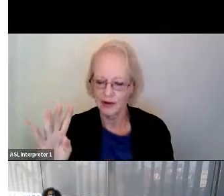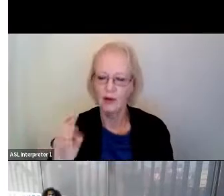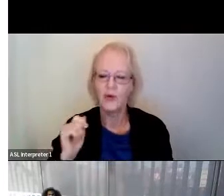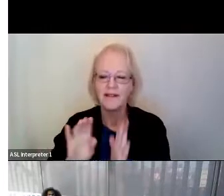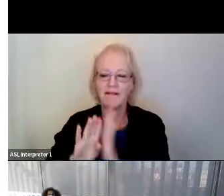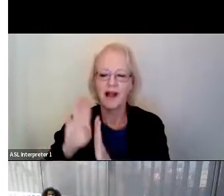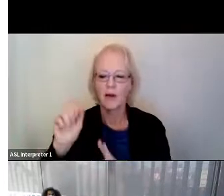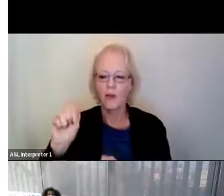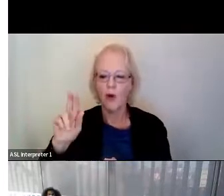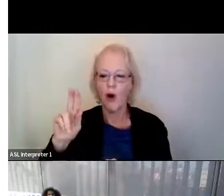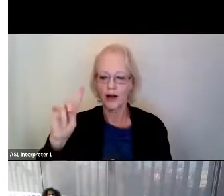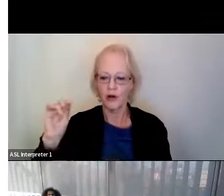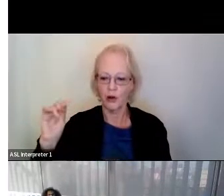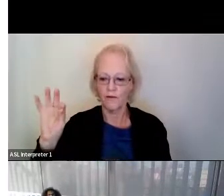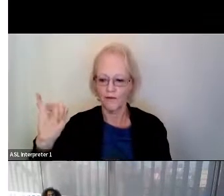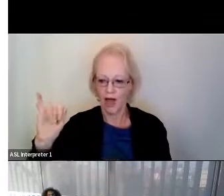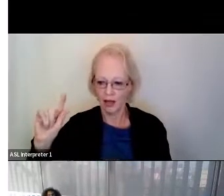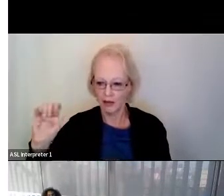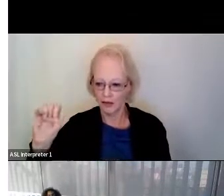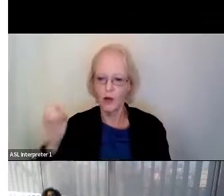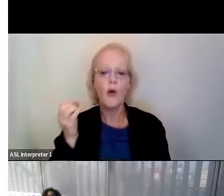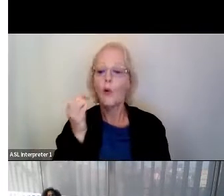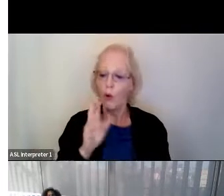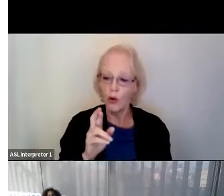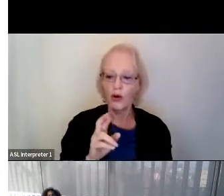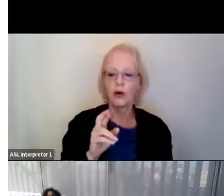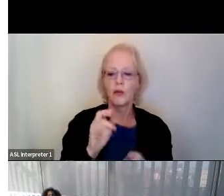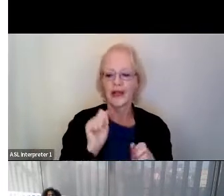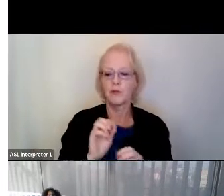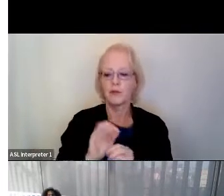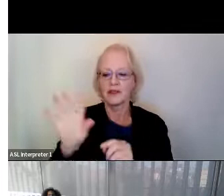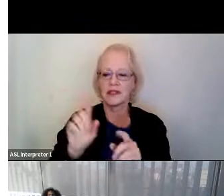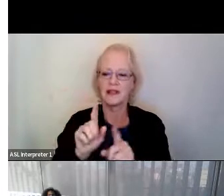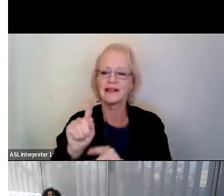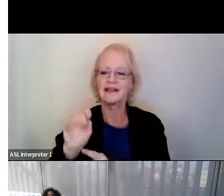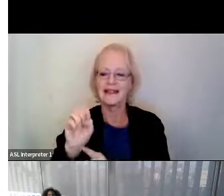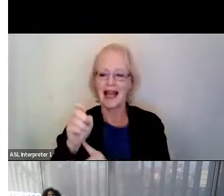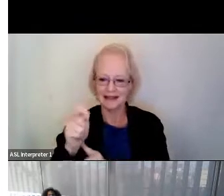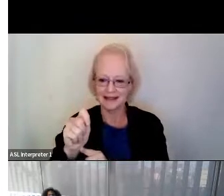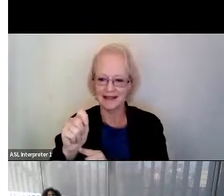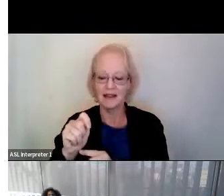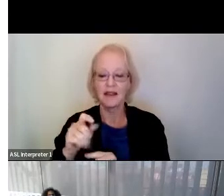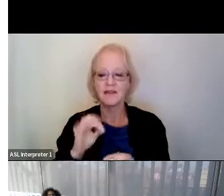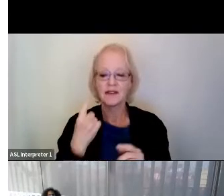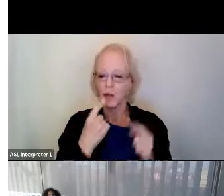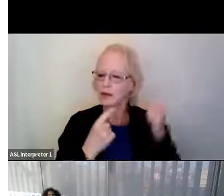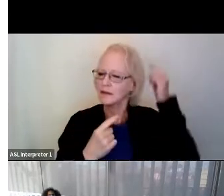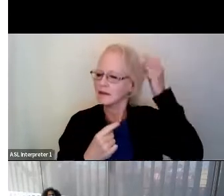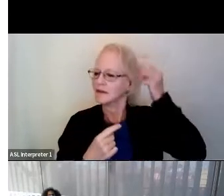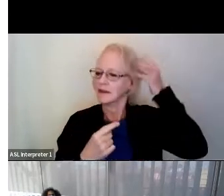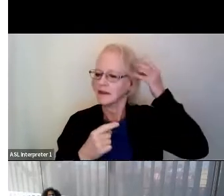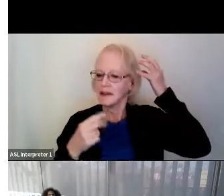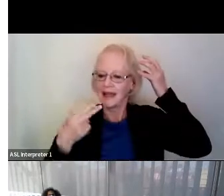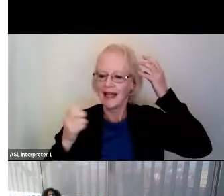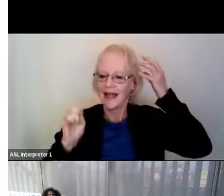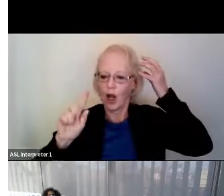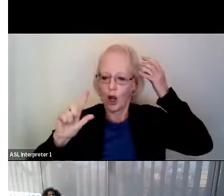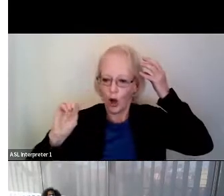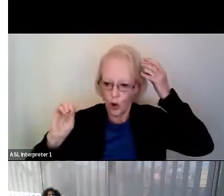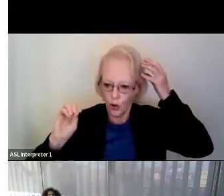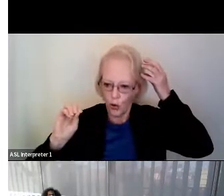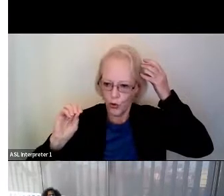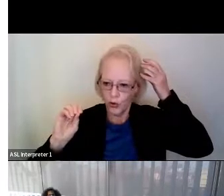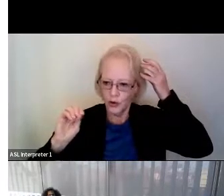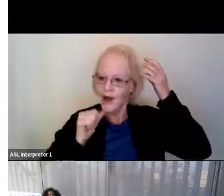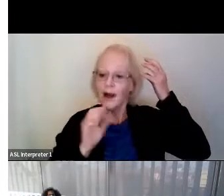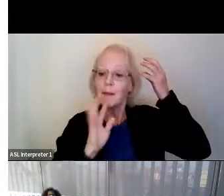can also predict it as text on a screen. So if somebody says hello, you could print hello on the screen just based on their neural activity.